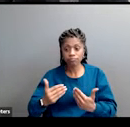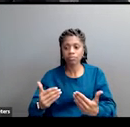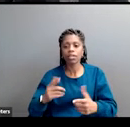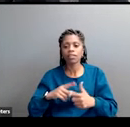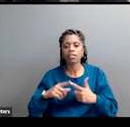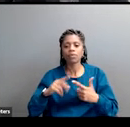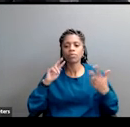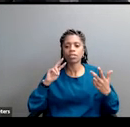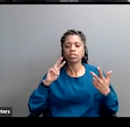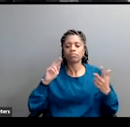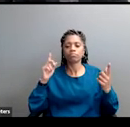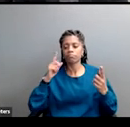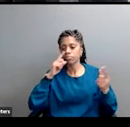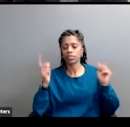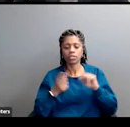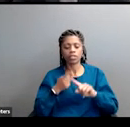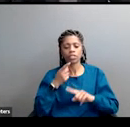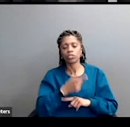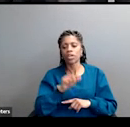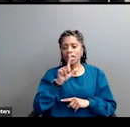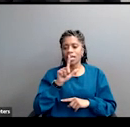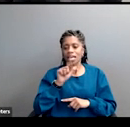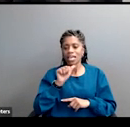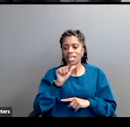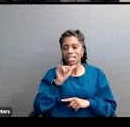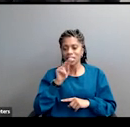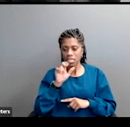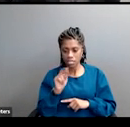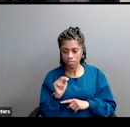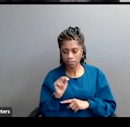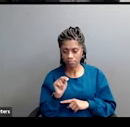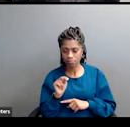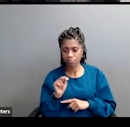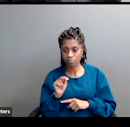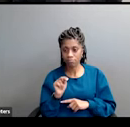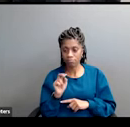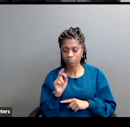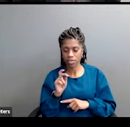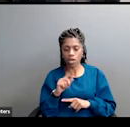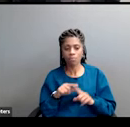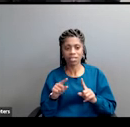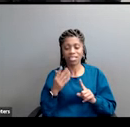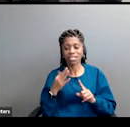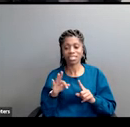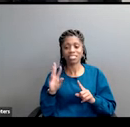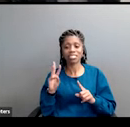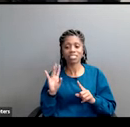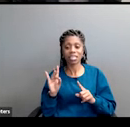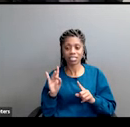party of white men only. But late in his campaign for president in 1968,